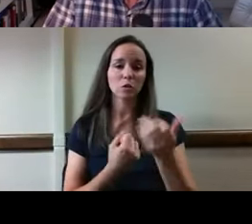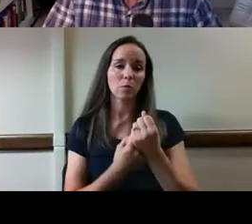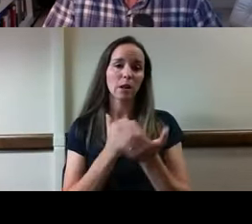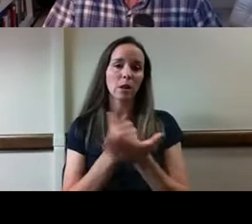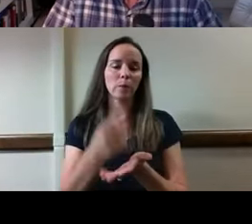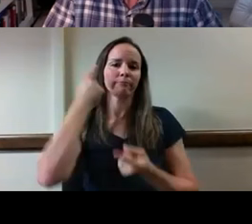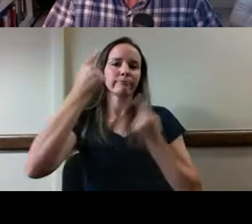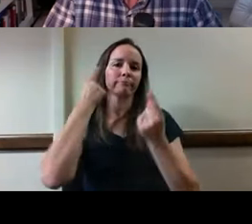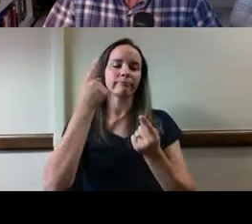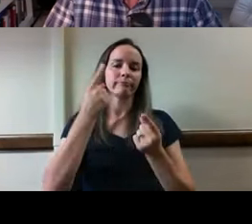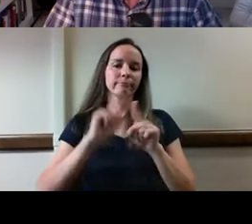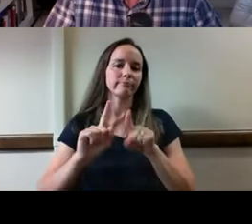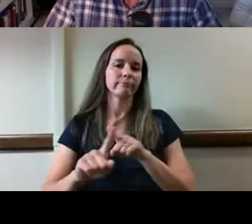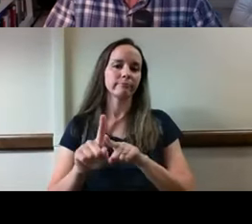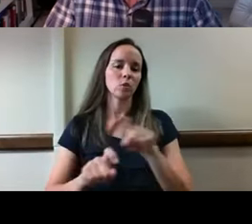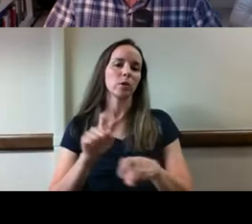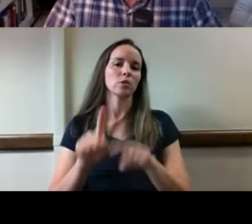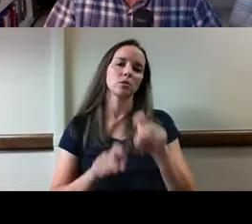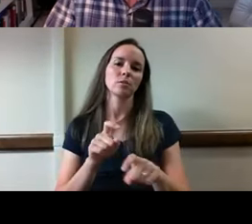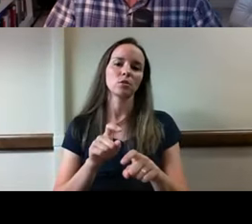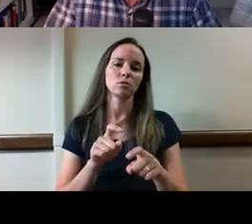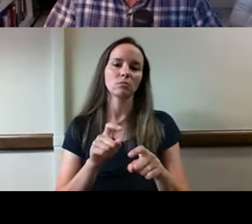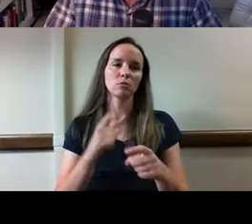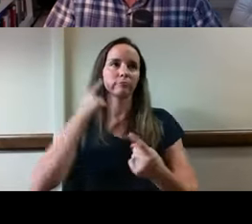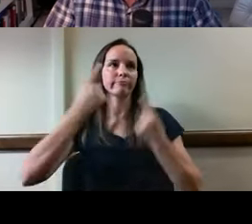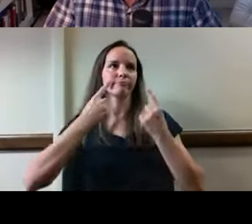through questions that you may run across in your practice.